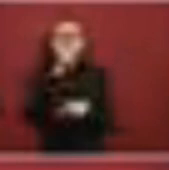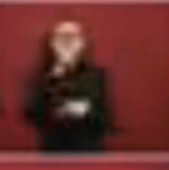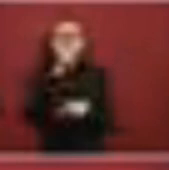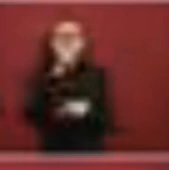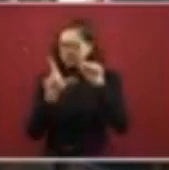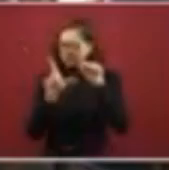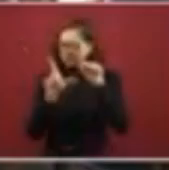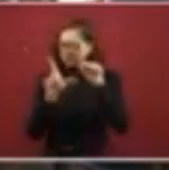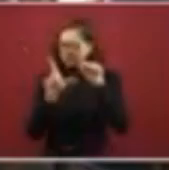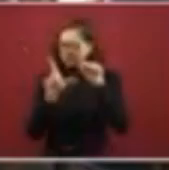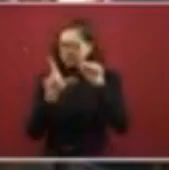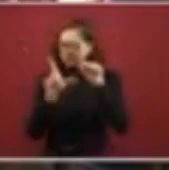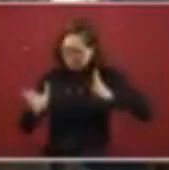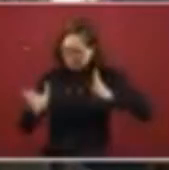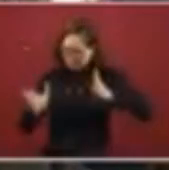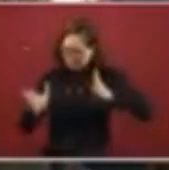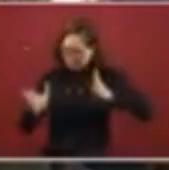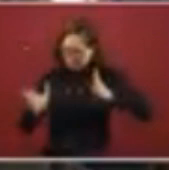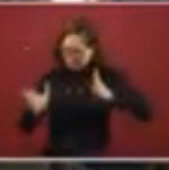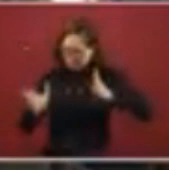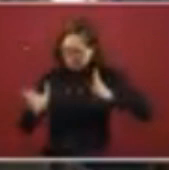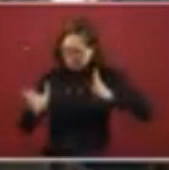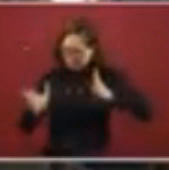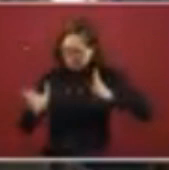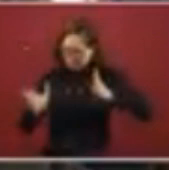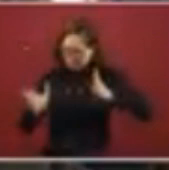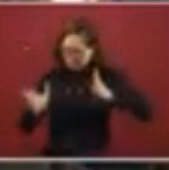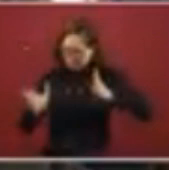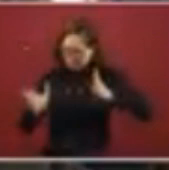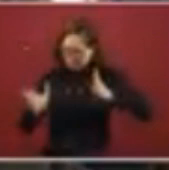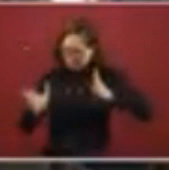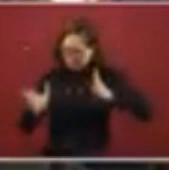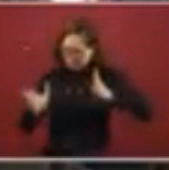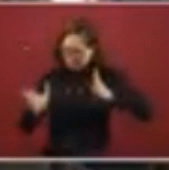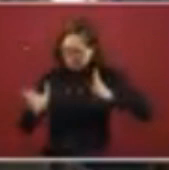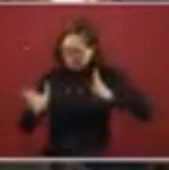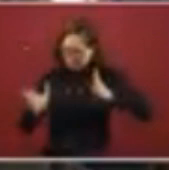So, has always had an open policy.